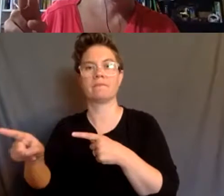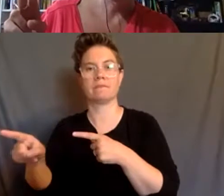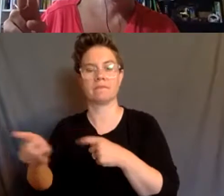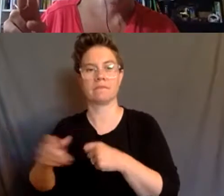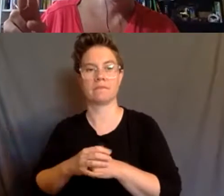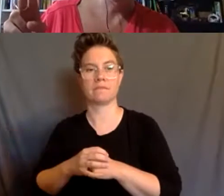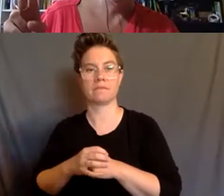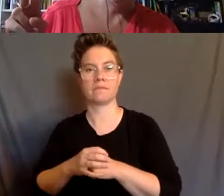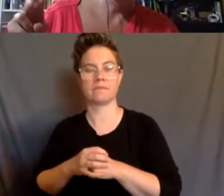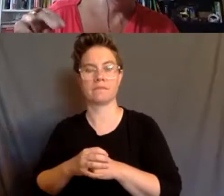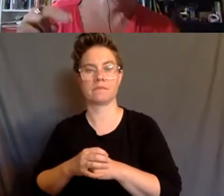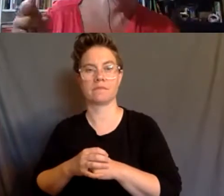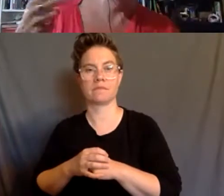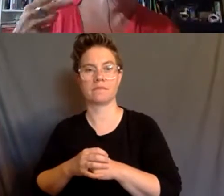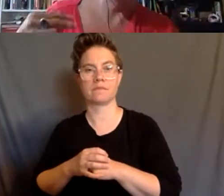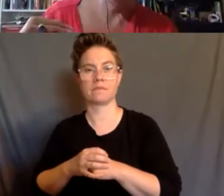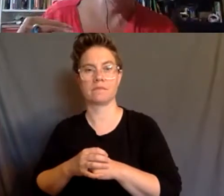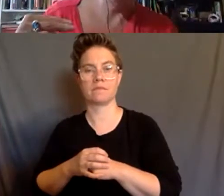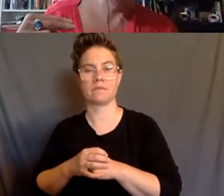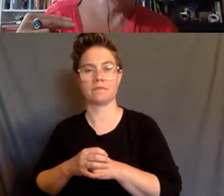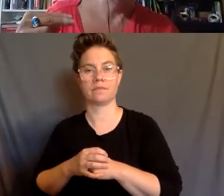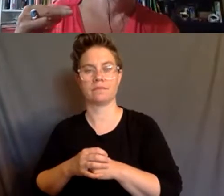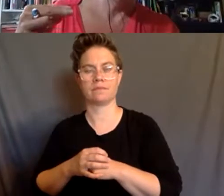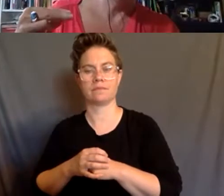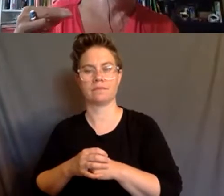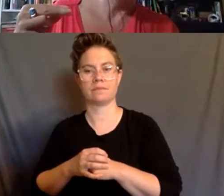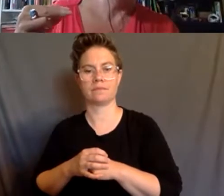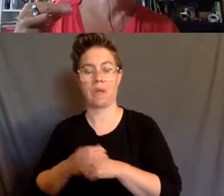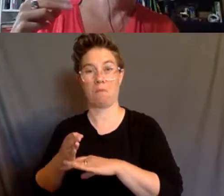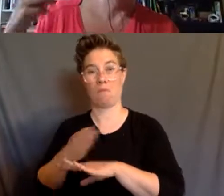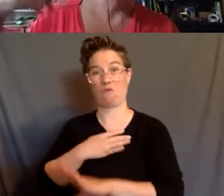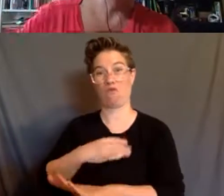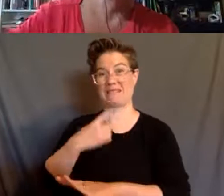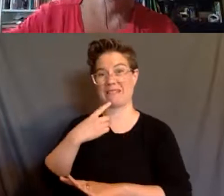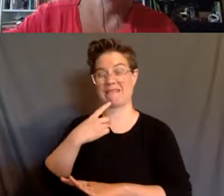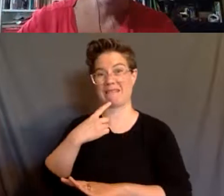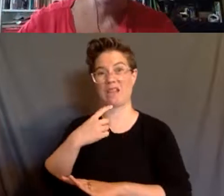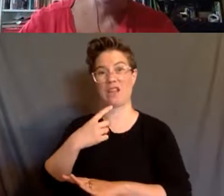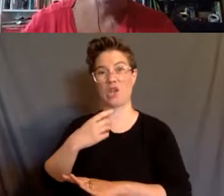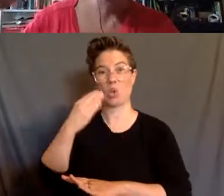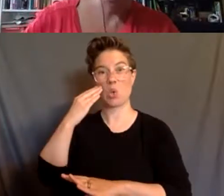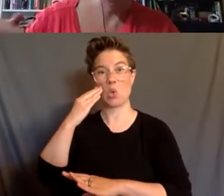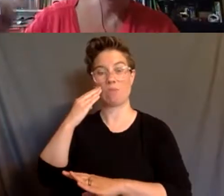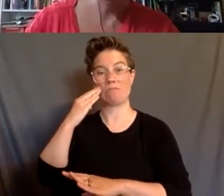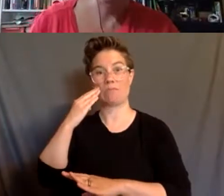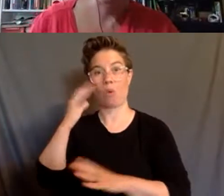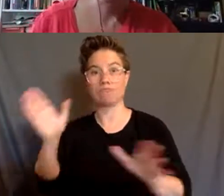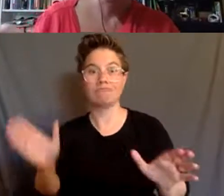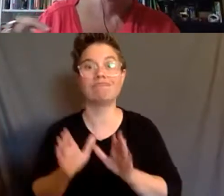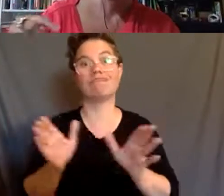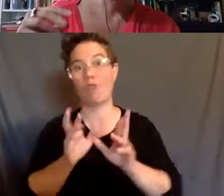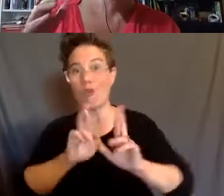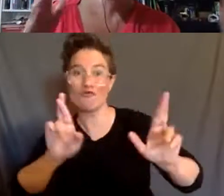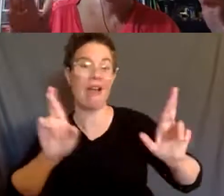So to kind of, like I said earlier, instead of getting the community ready and this ready and that ready,